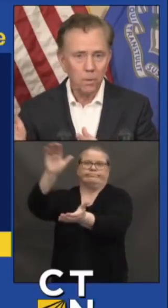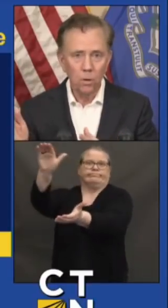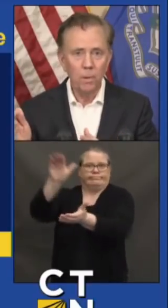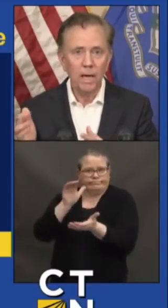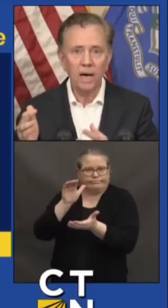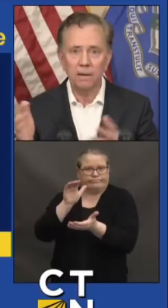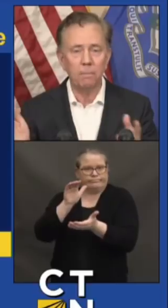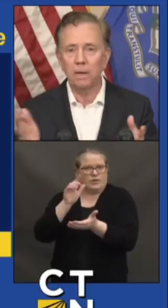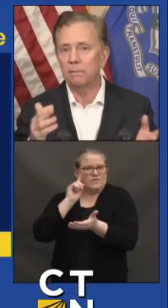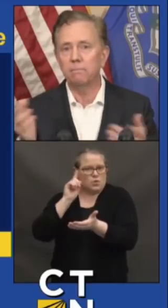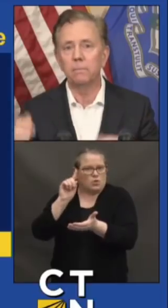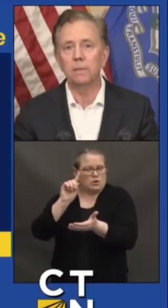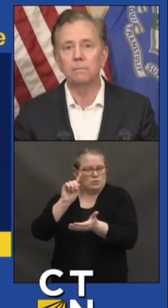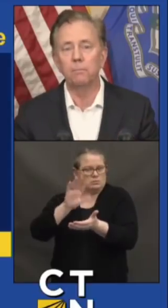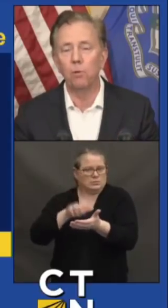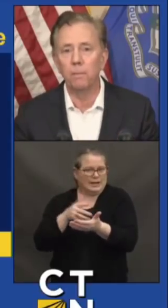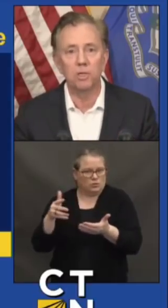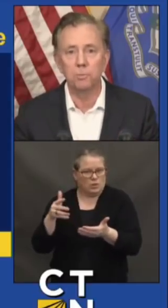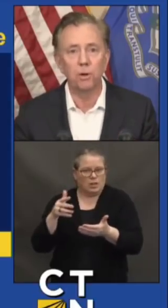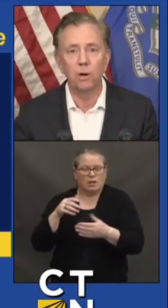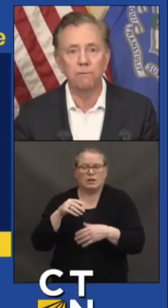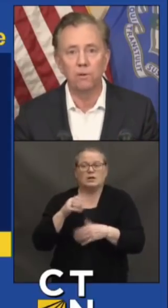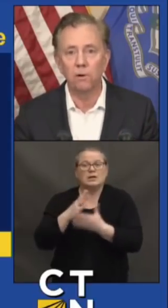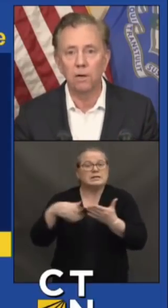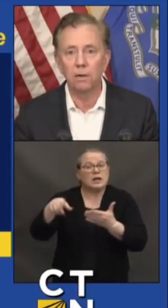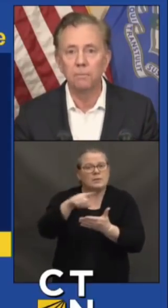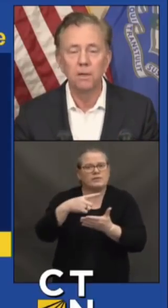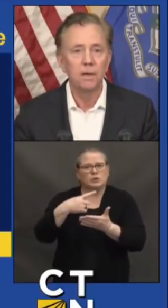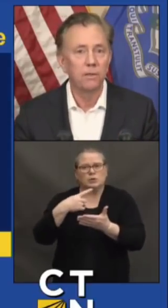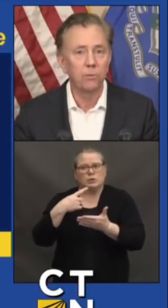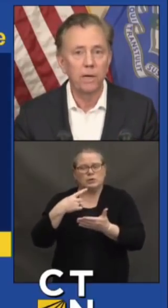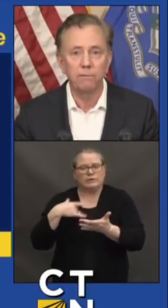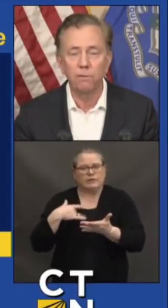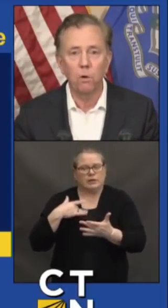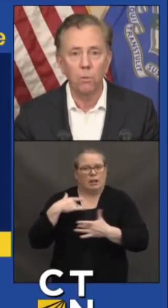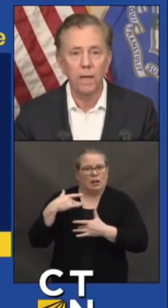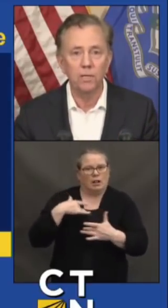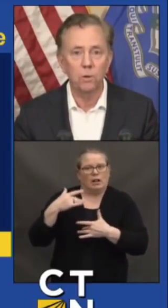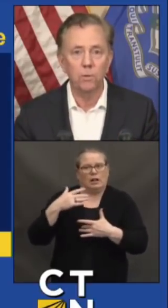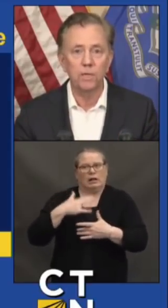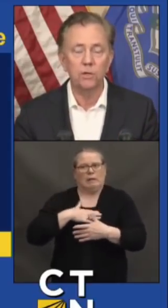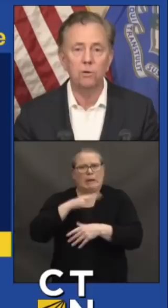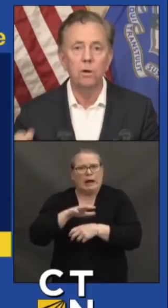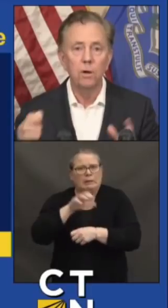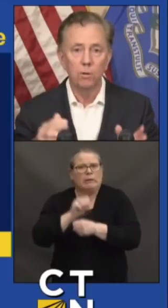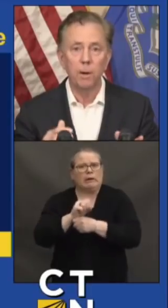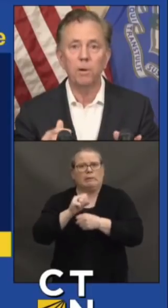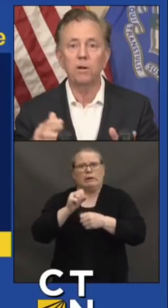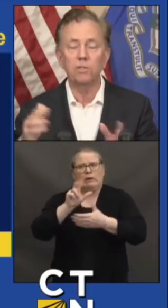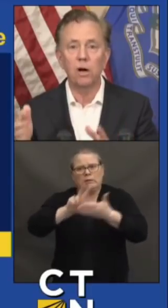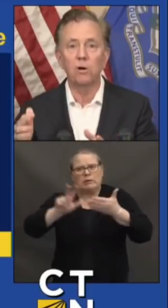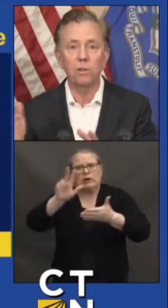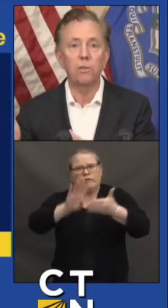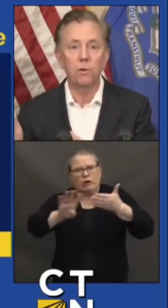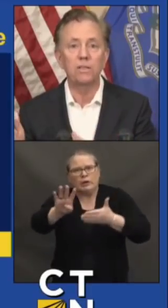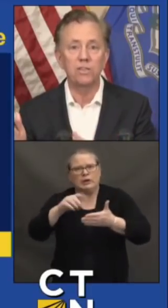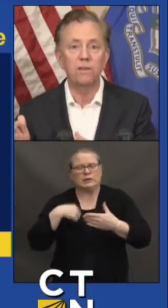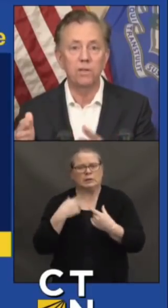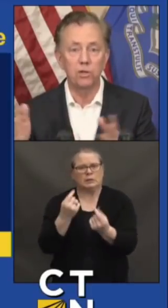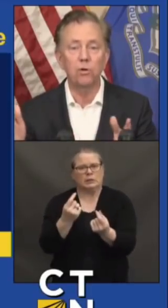oh, my God, my appointment is put off for three, four weeks, what do I do? Remember, there's